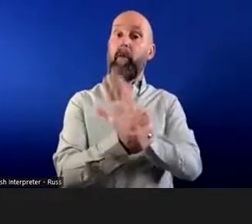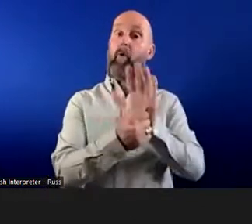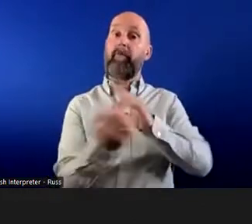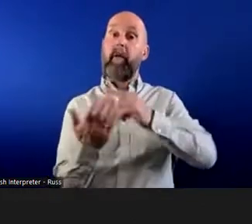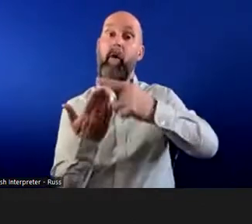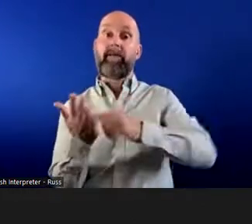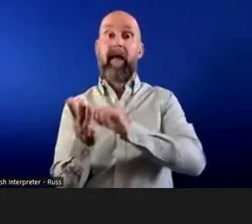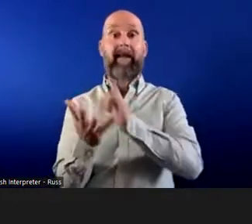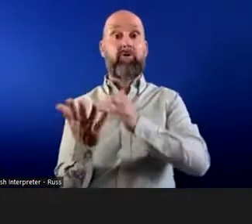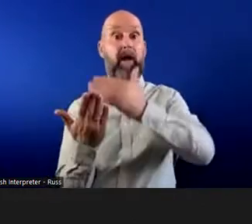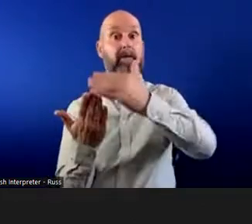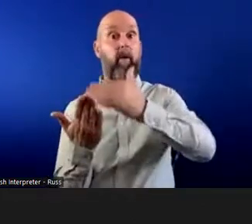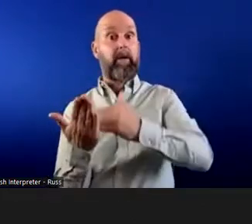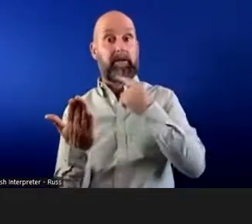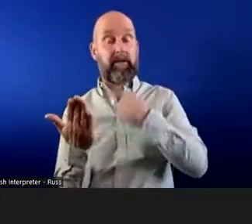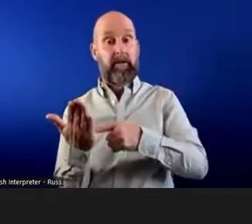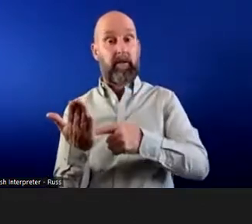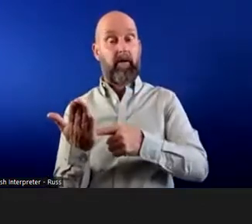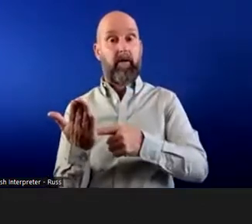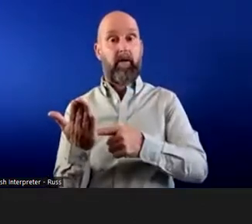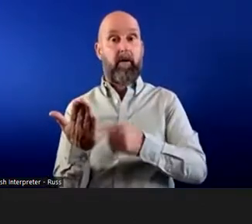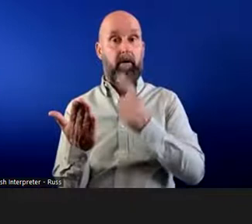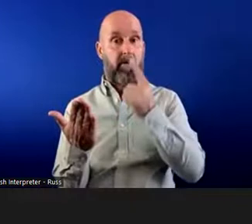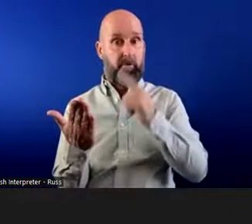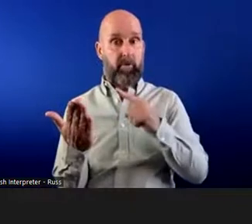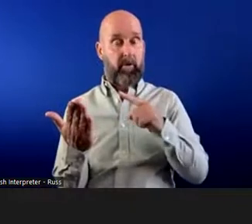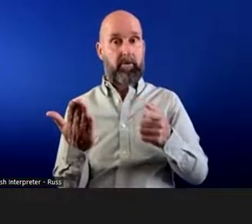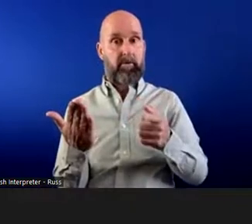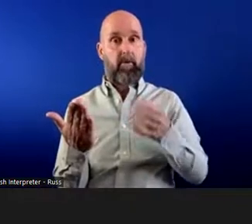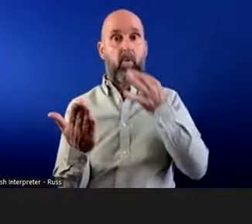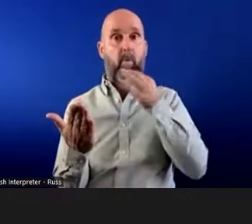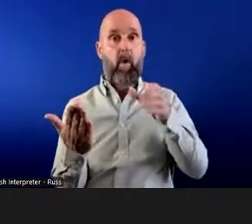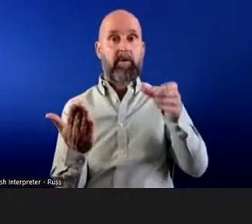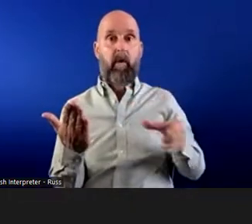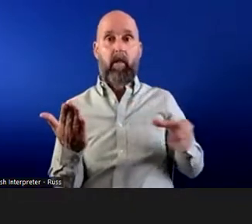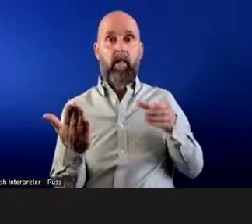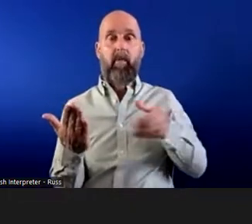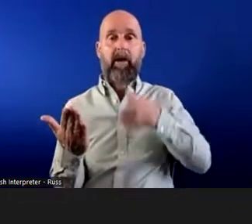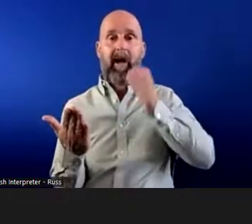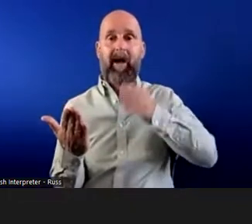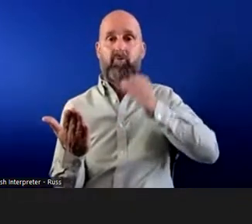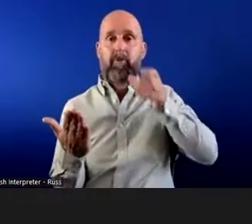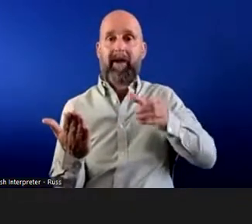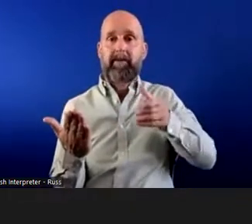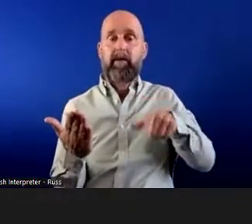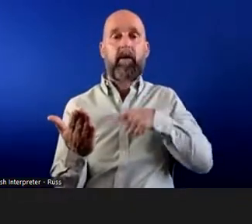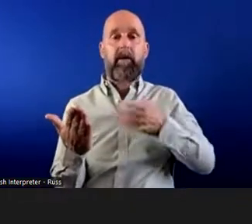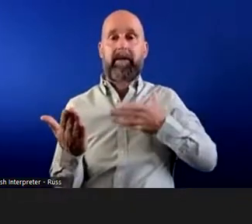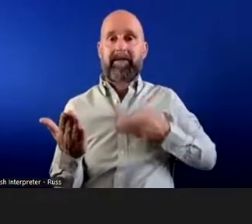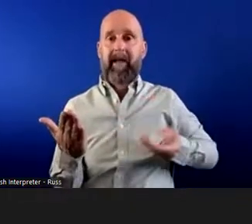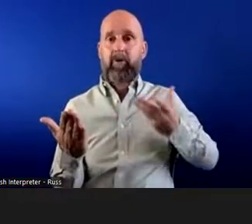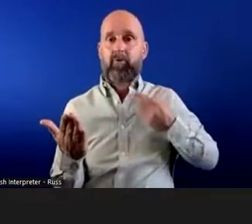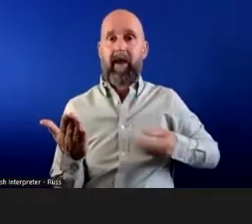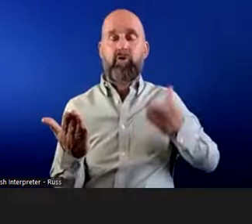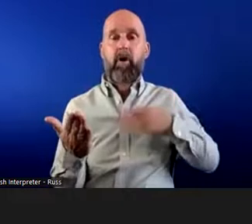Trust had in place at their time, she wasn't able to carry around with her water bottle to keep hydrated and the dehydration that she suffered was a